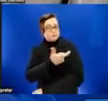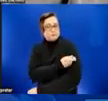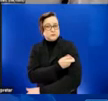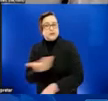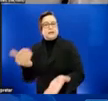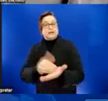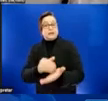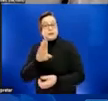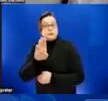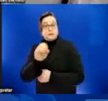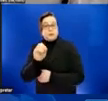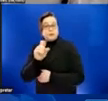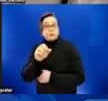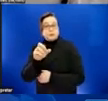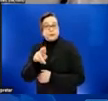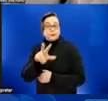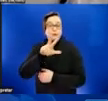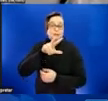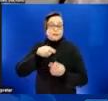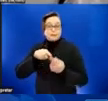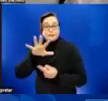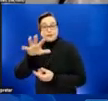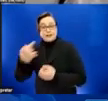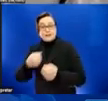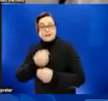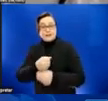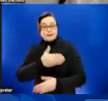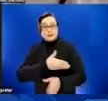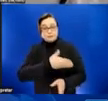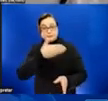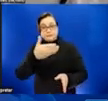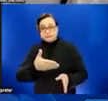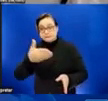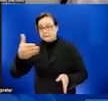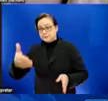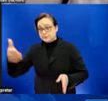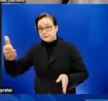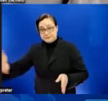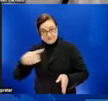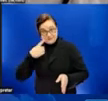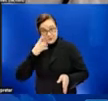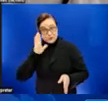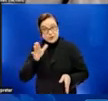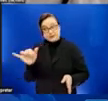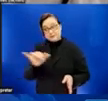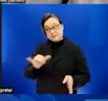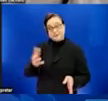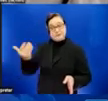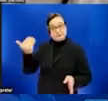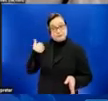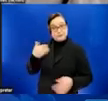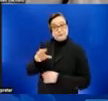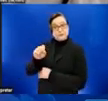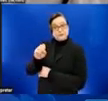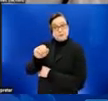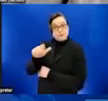the old smallpox vaccination recommendation, so long as supplies permit? I think that's a great question. And